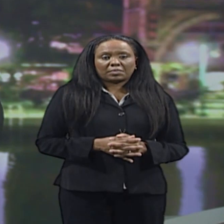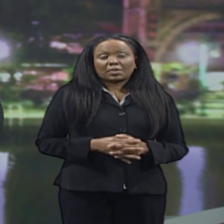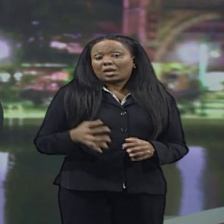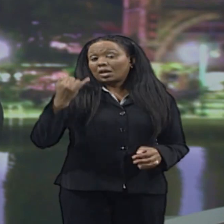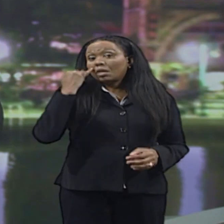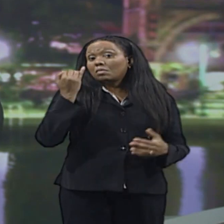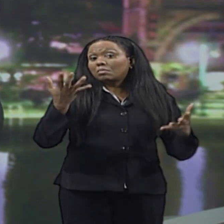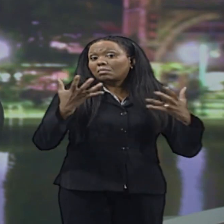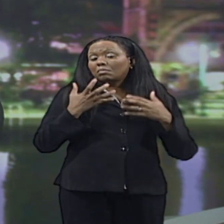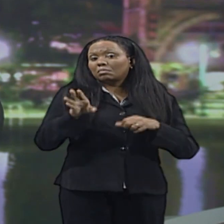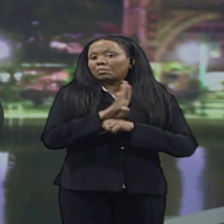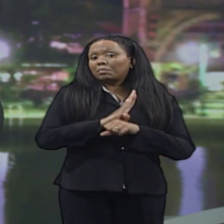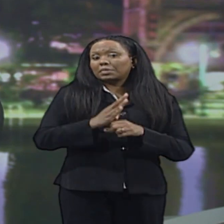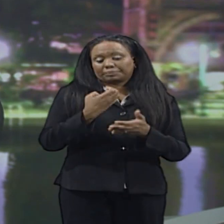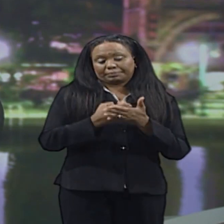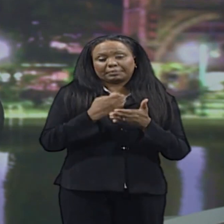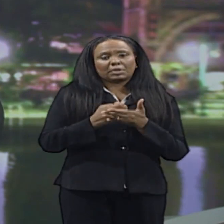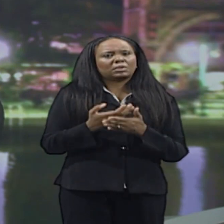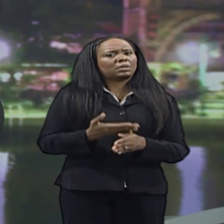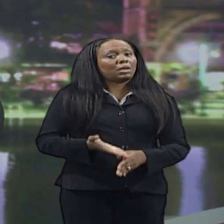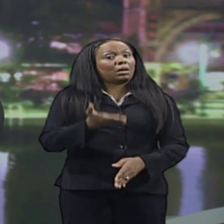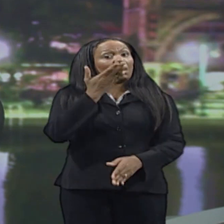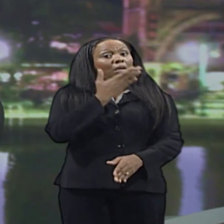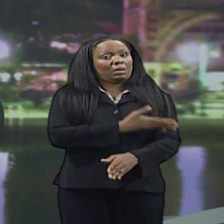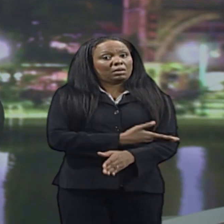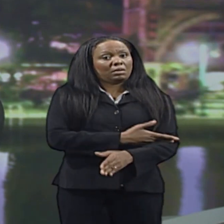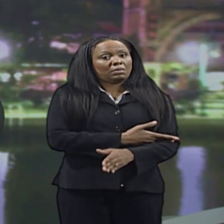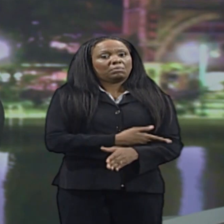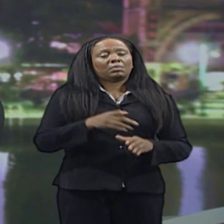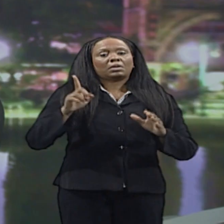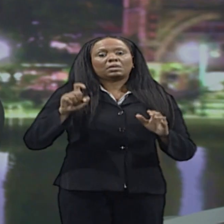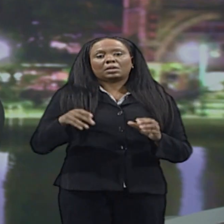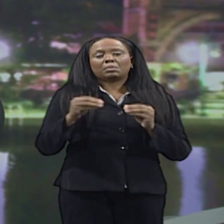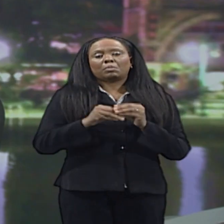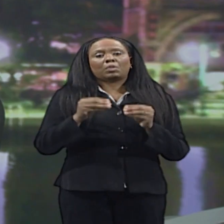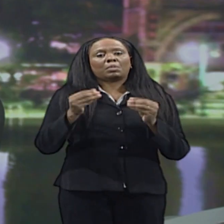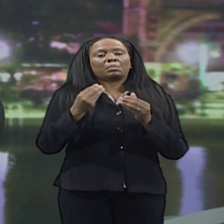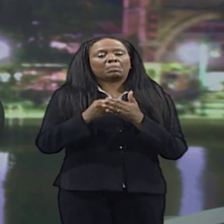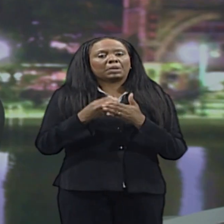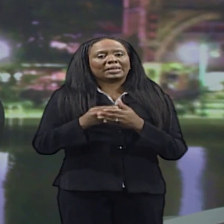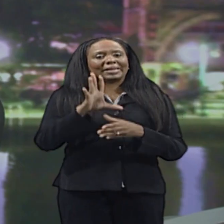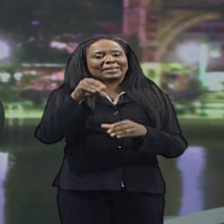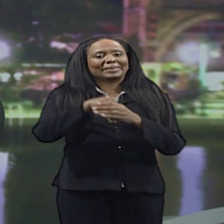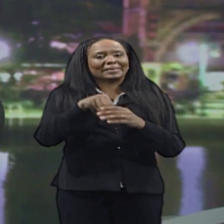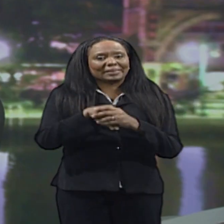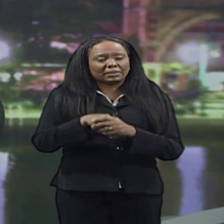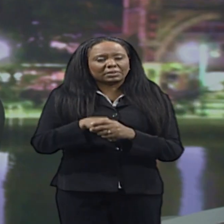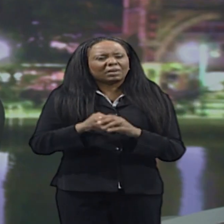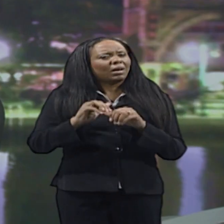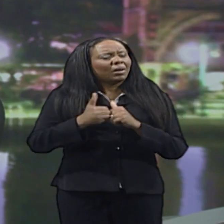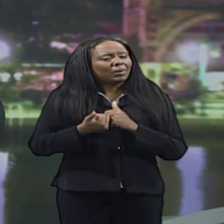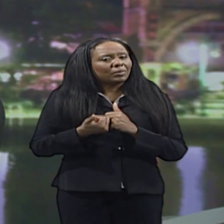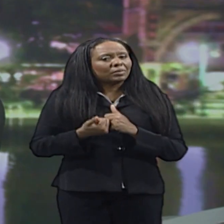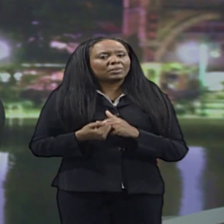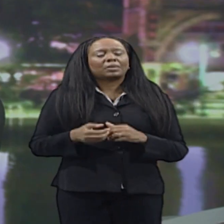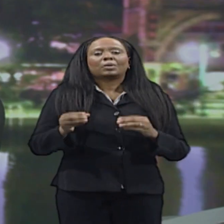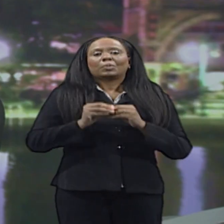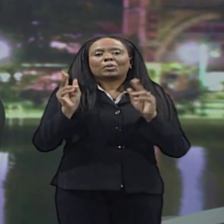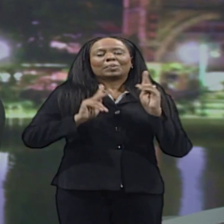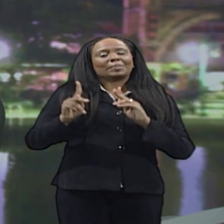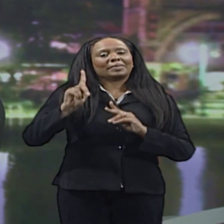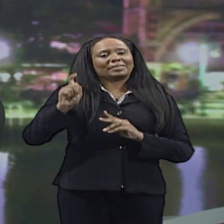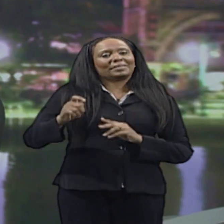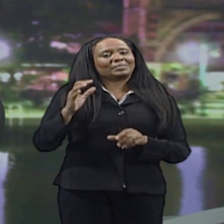economy of Barbados to improve, there needs to be a greater injection of money, and that can be achieved if more people are employed.